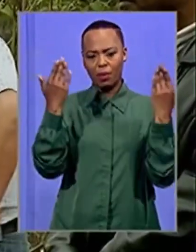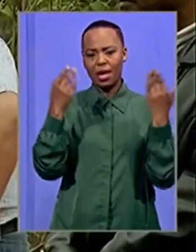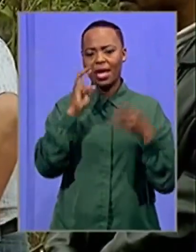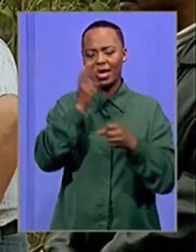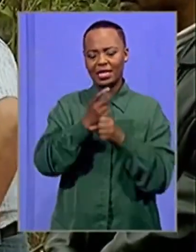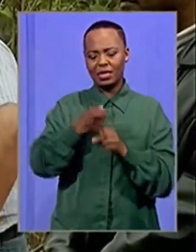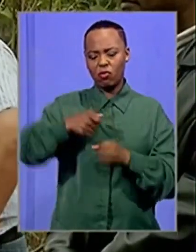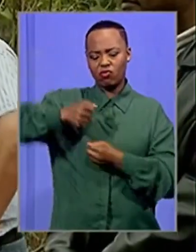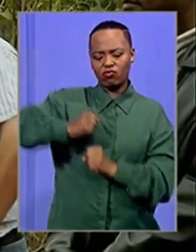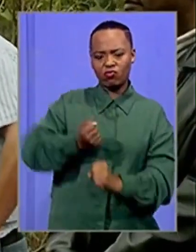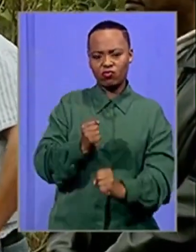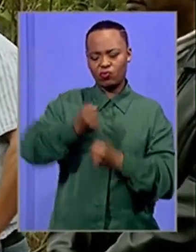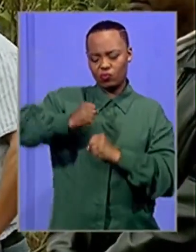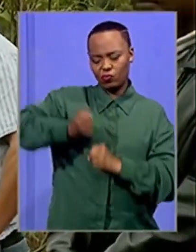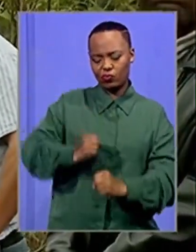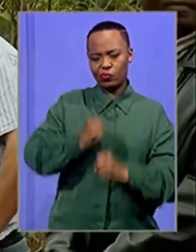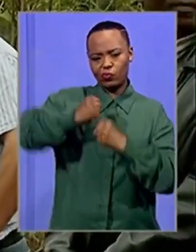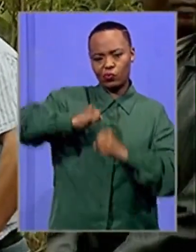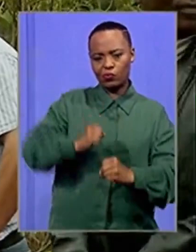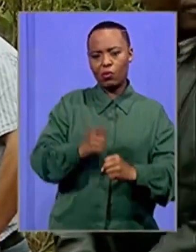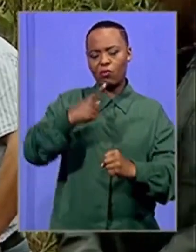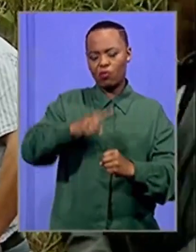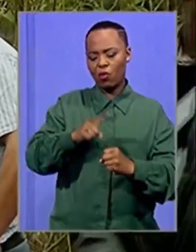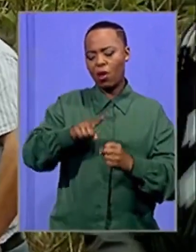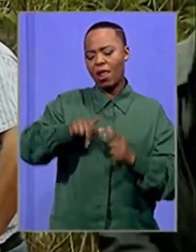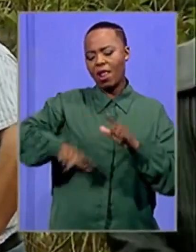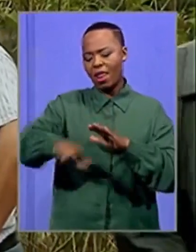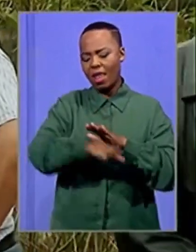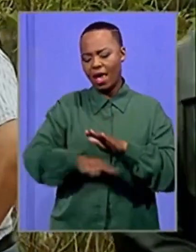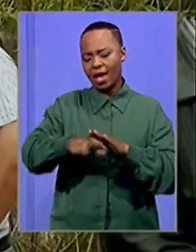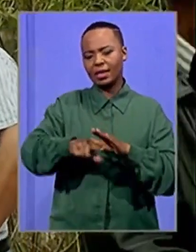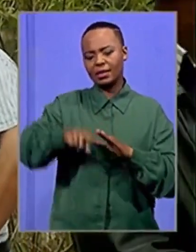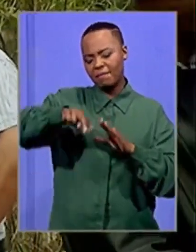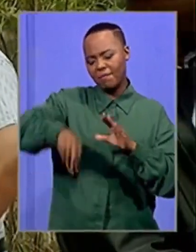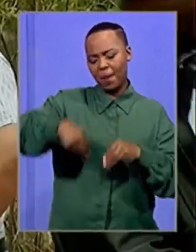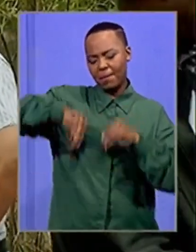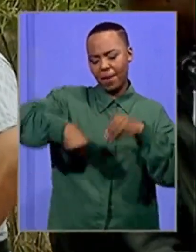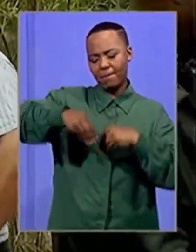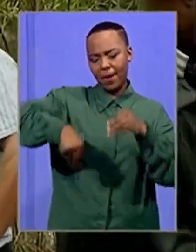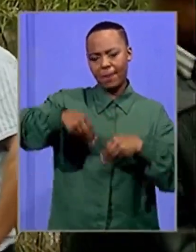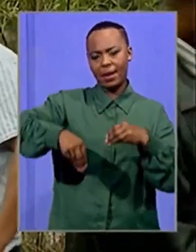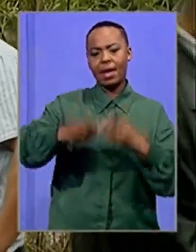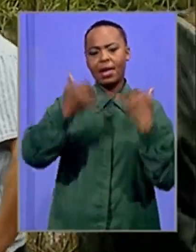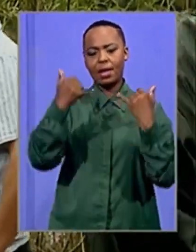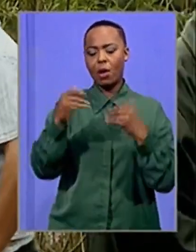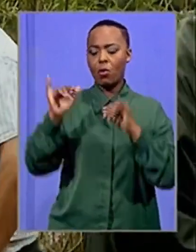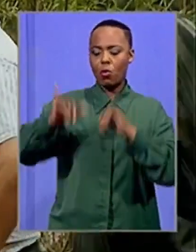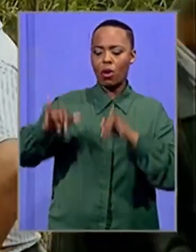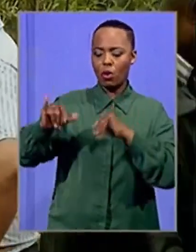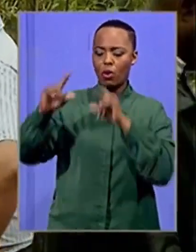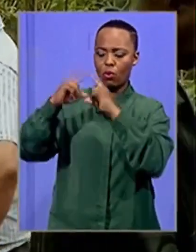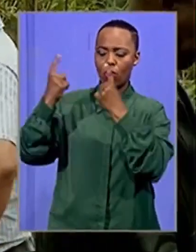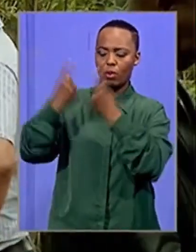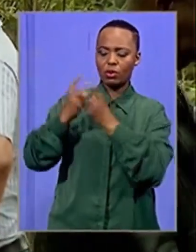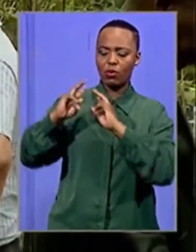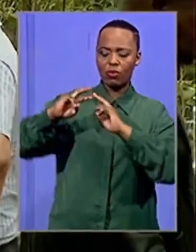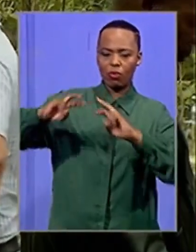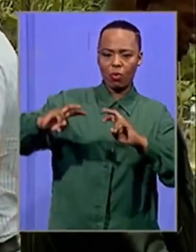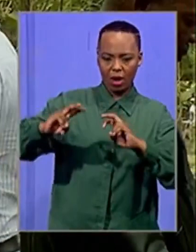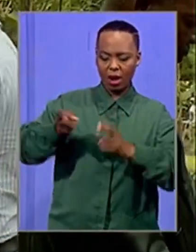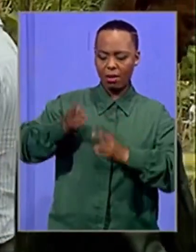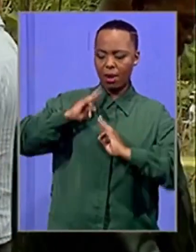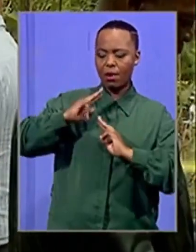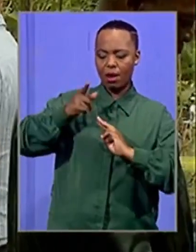machinery in order to rehabilitate the landscape. In this case, we will still wait for the outcome of the Commission of Inquiry, however, we